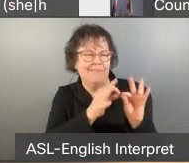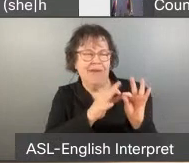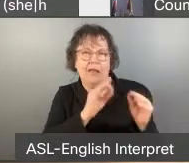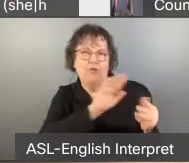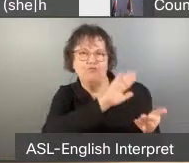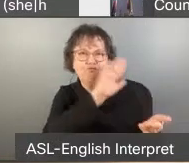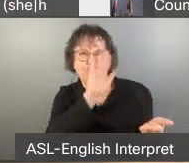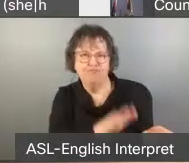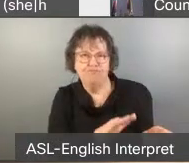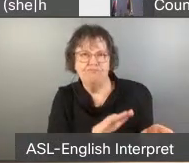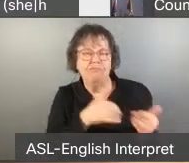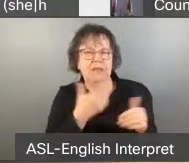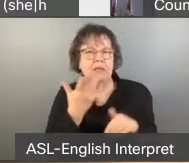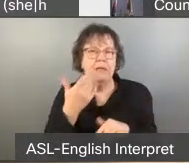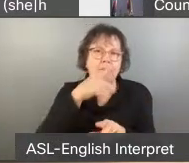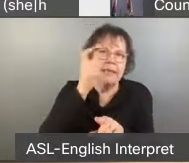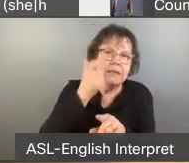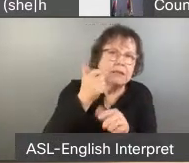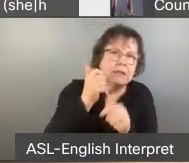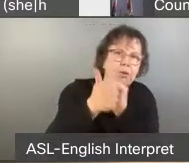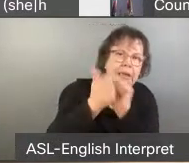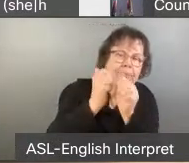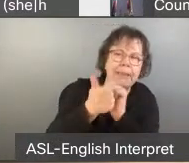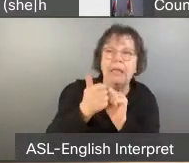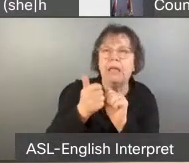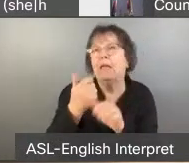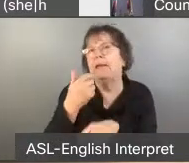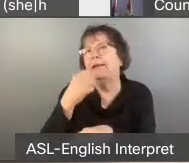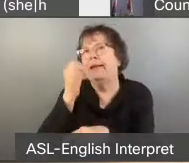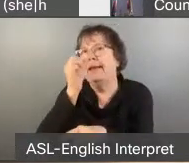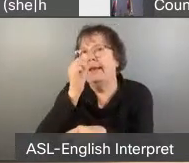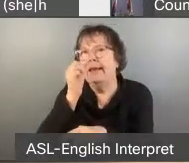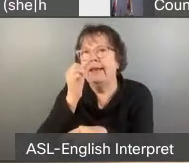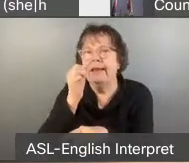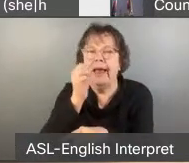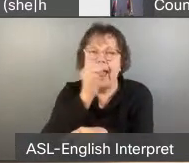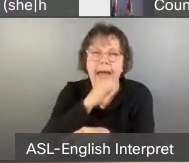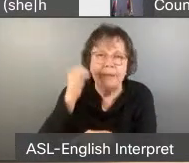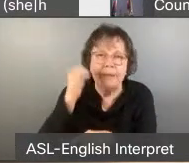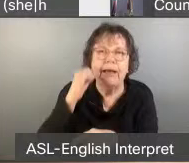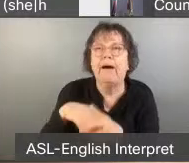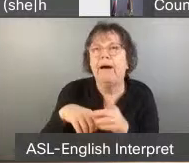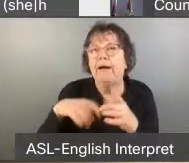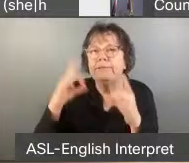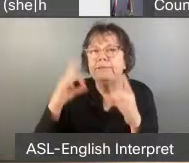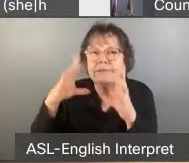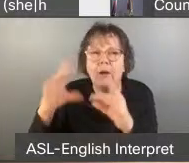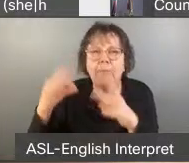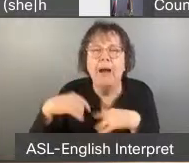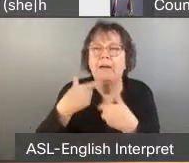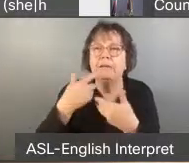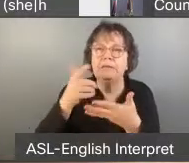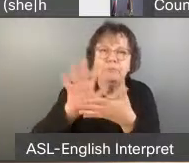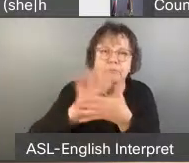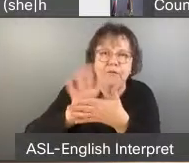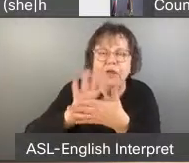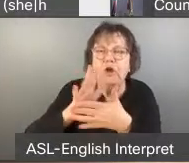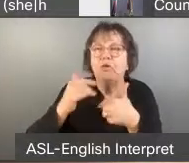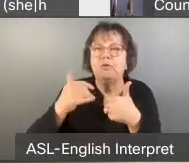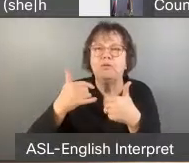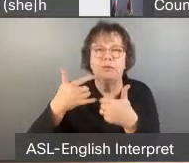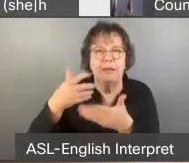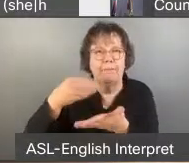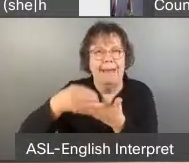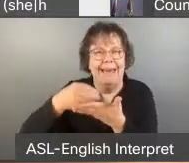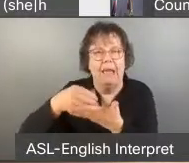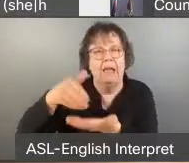against Amazon, as they compete against the Starbucks, as they compete against movie studios that are coming in. And last year you